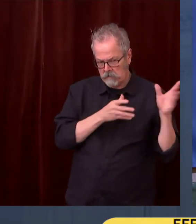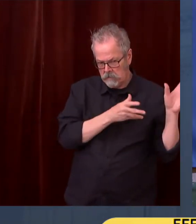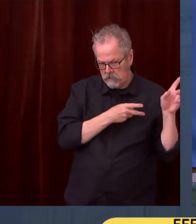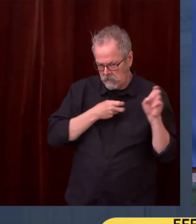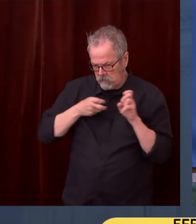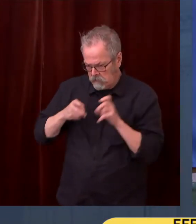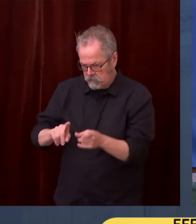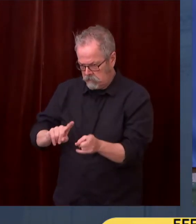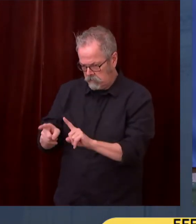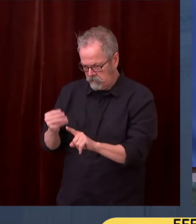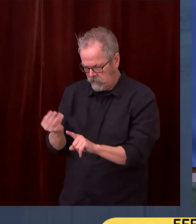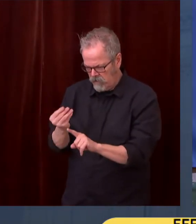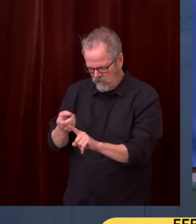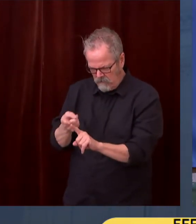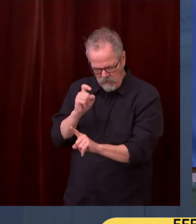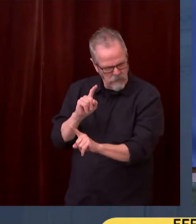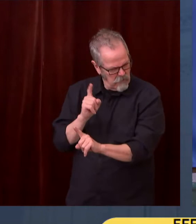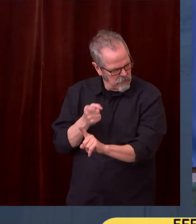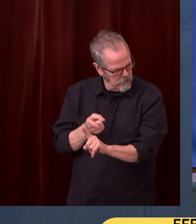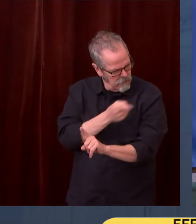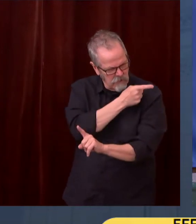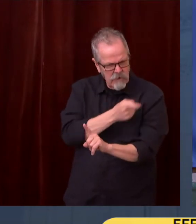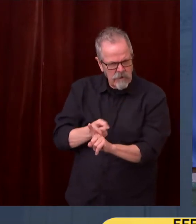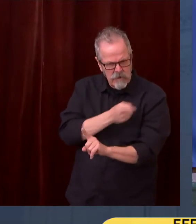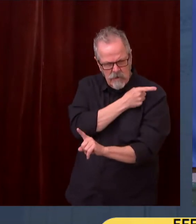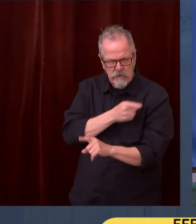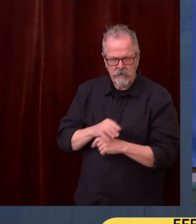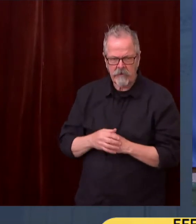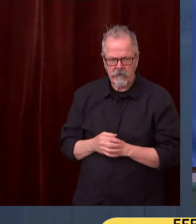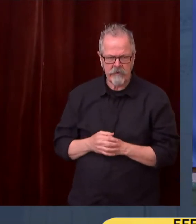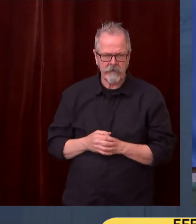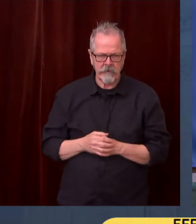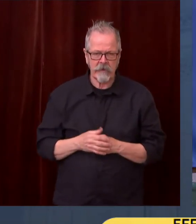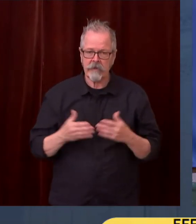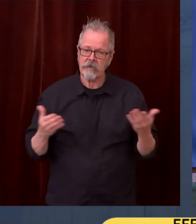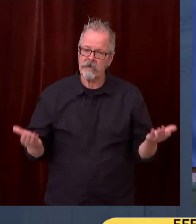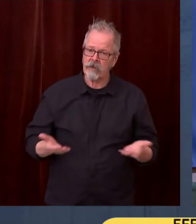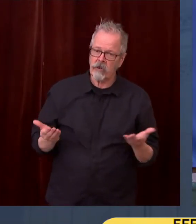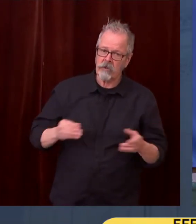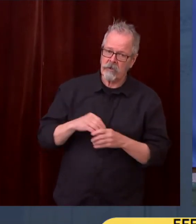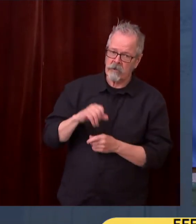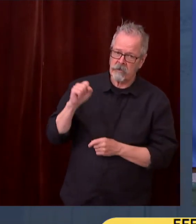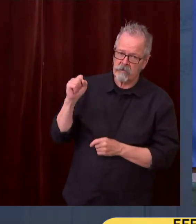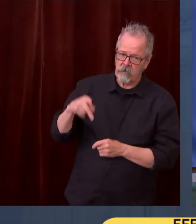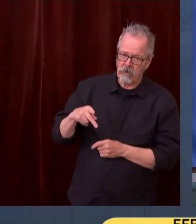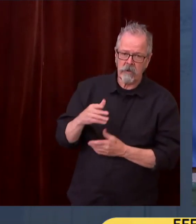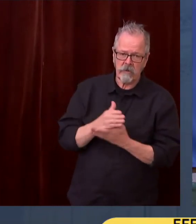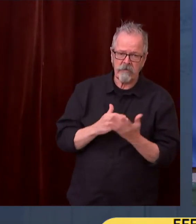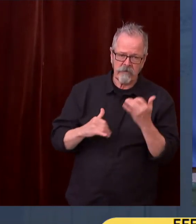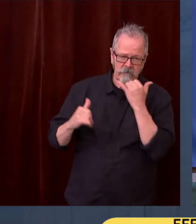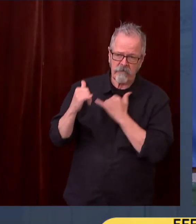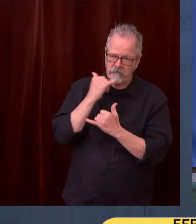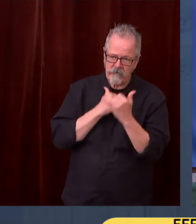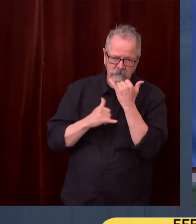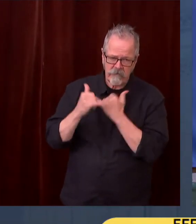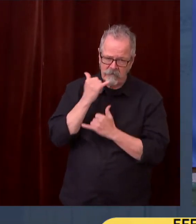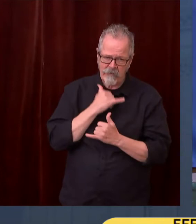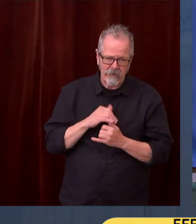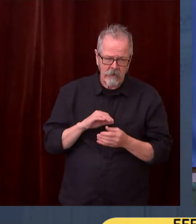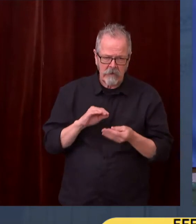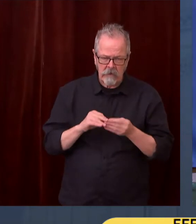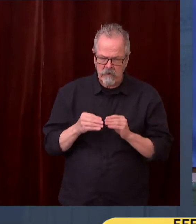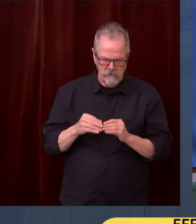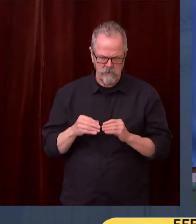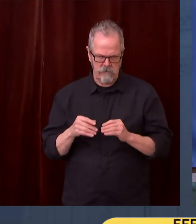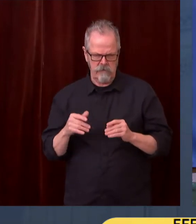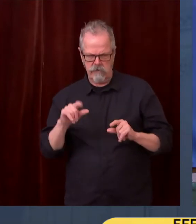was wondering, does the Department of Health have their own numbers or could the errors in our data be causing some issue with that decision? You broke